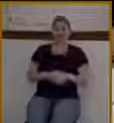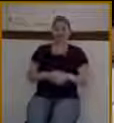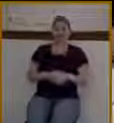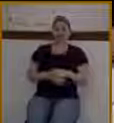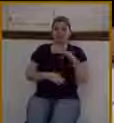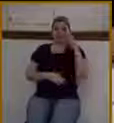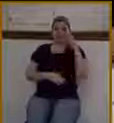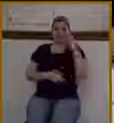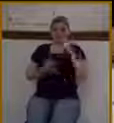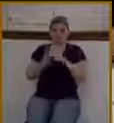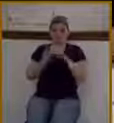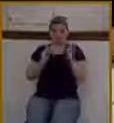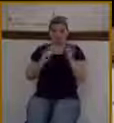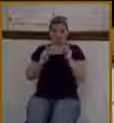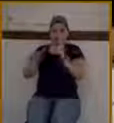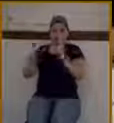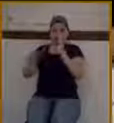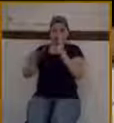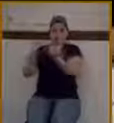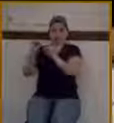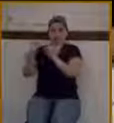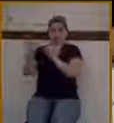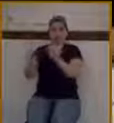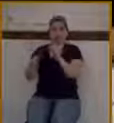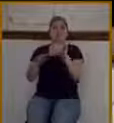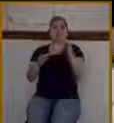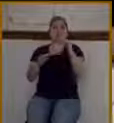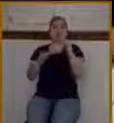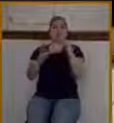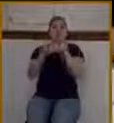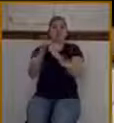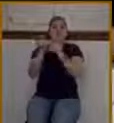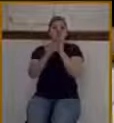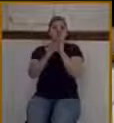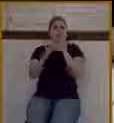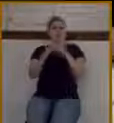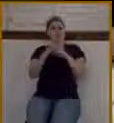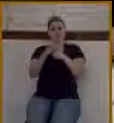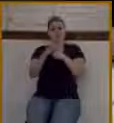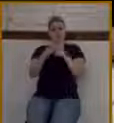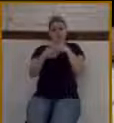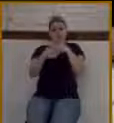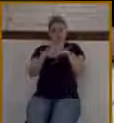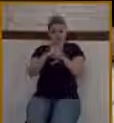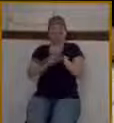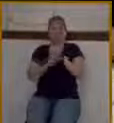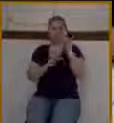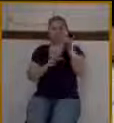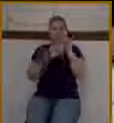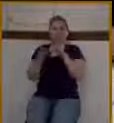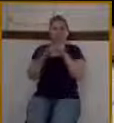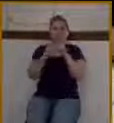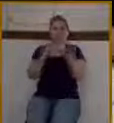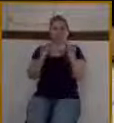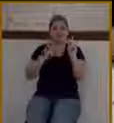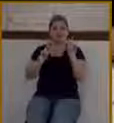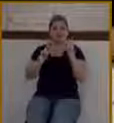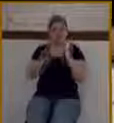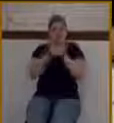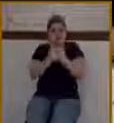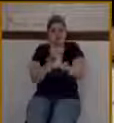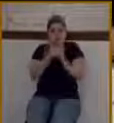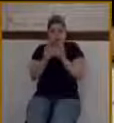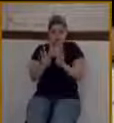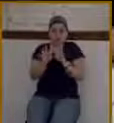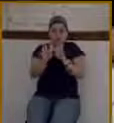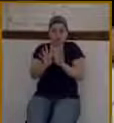begins riding toward Jerusalem. You have to picture this in your mind. And there's a parade of people that are following him. As he comes to the crest of the hill